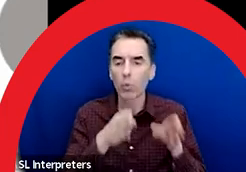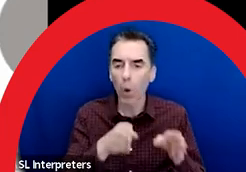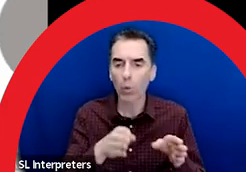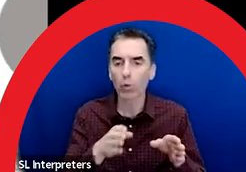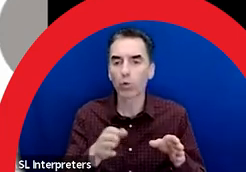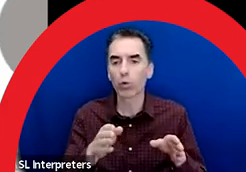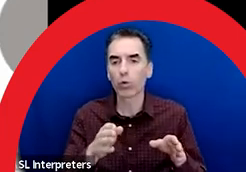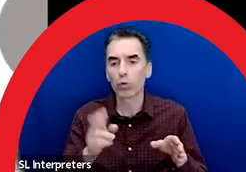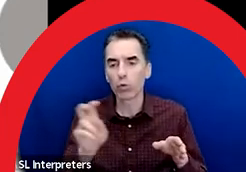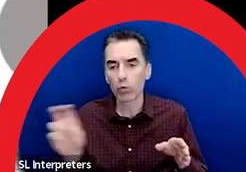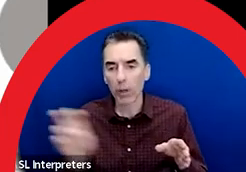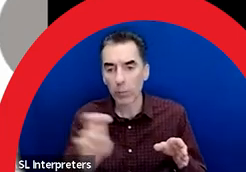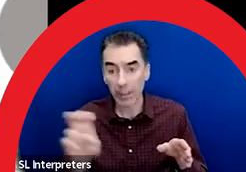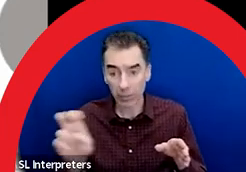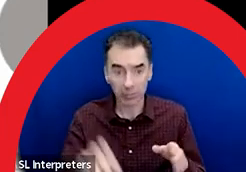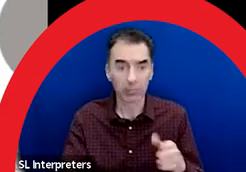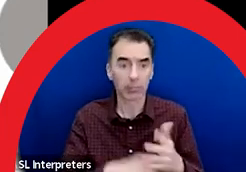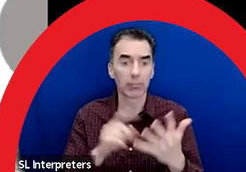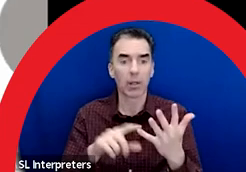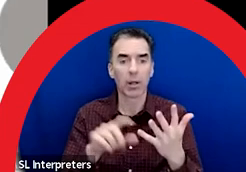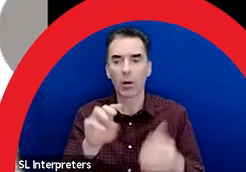And also the mural installers.